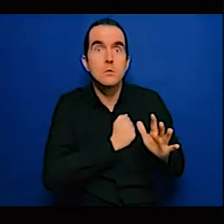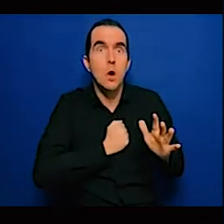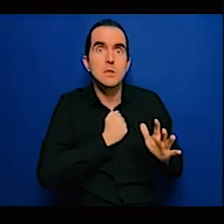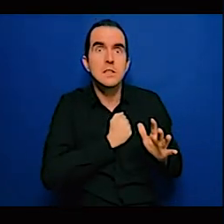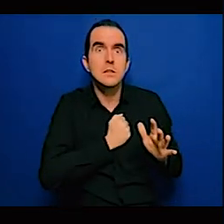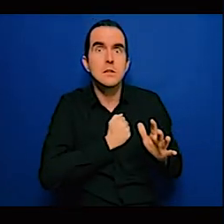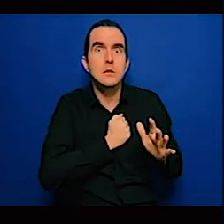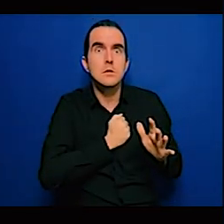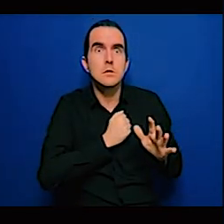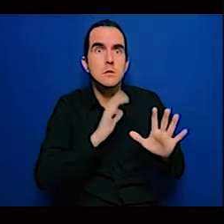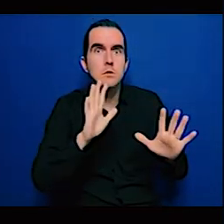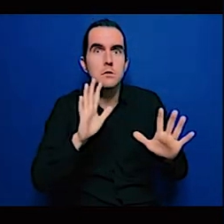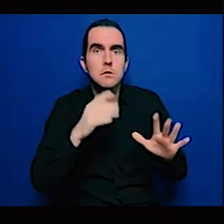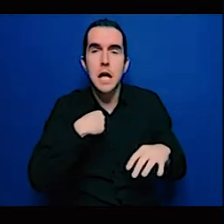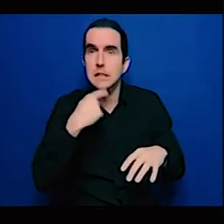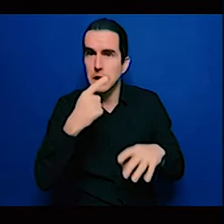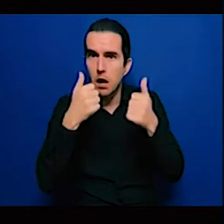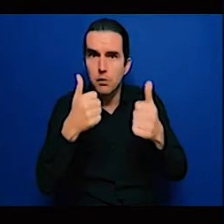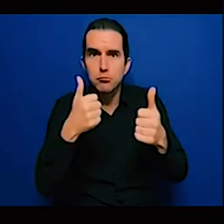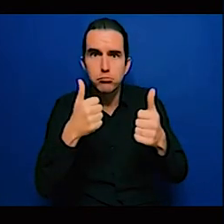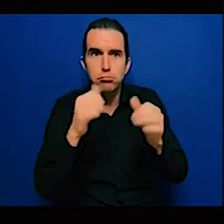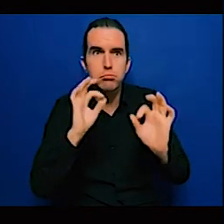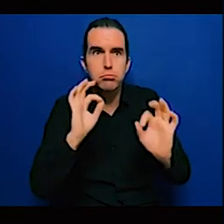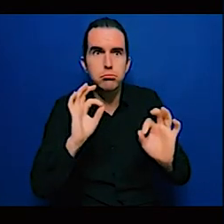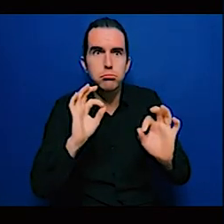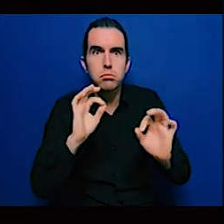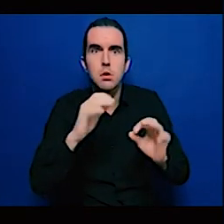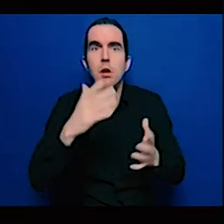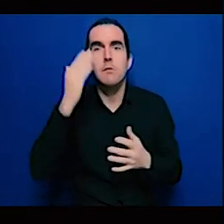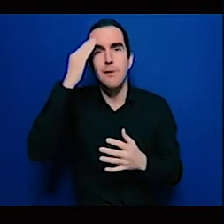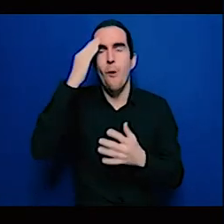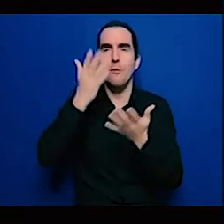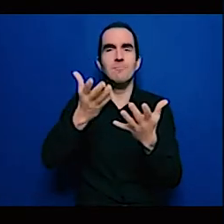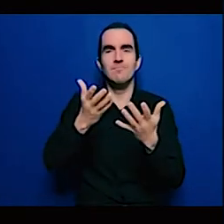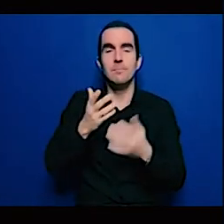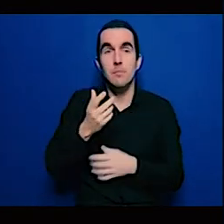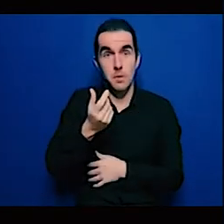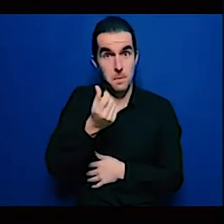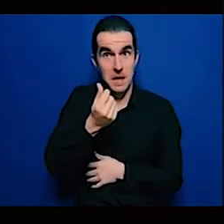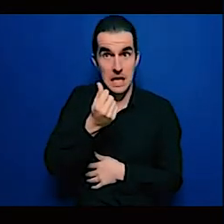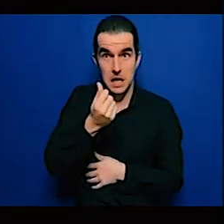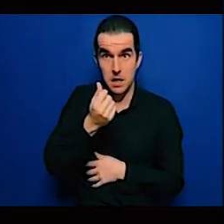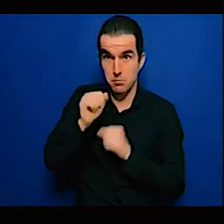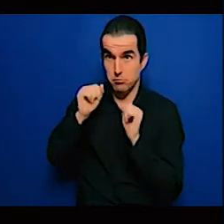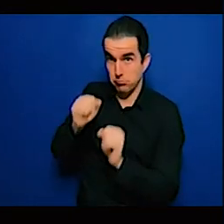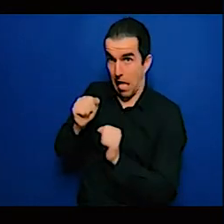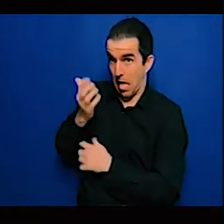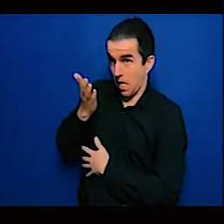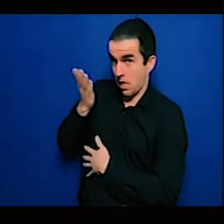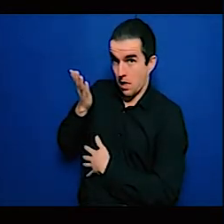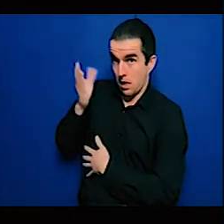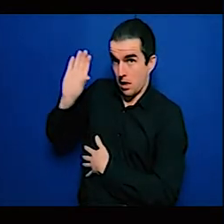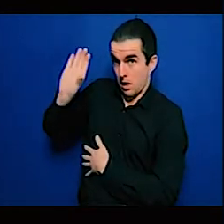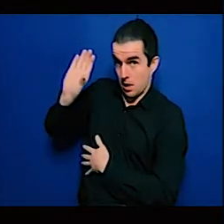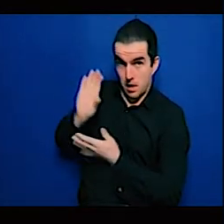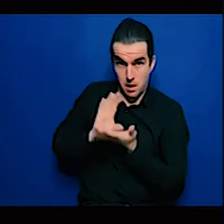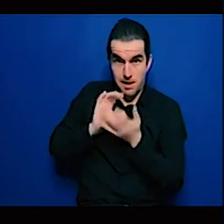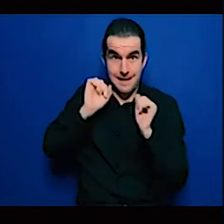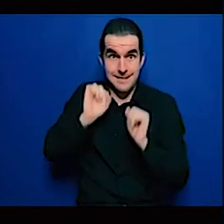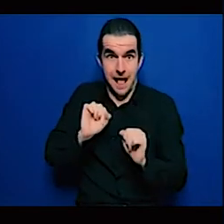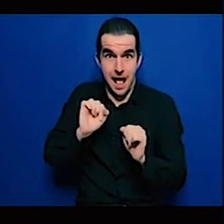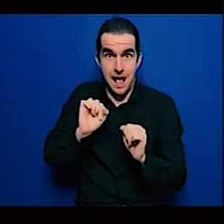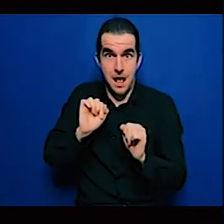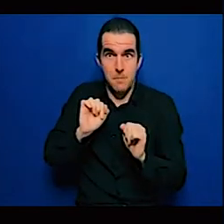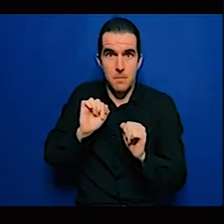absorption capacity that Charlemagne and Musa put in. And I think, Anita, you can say a lot on this because you are on the